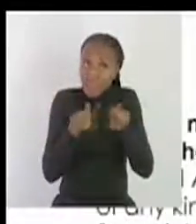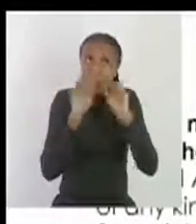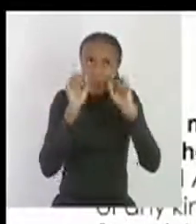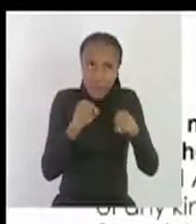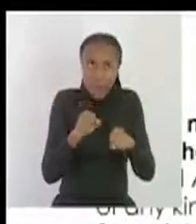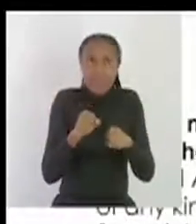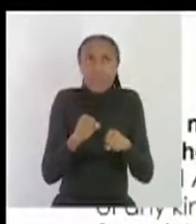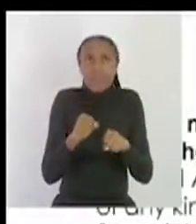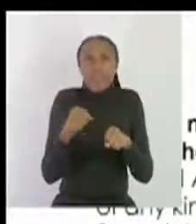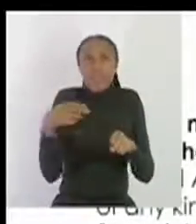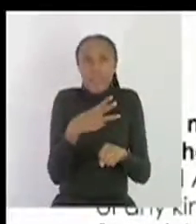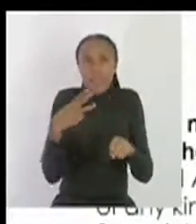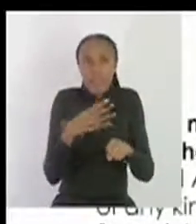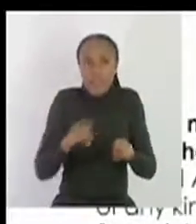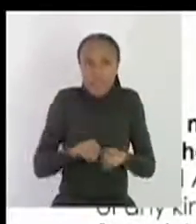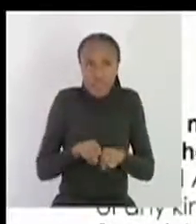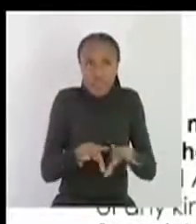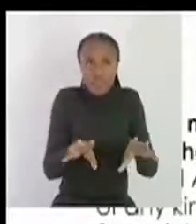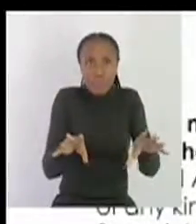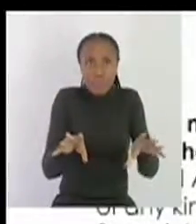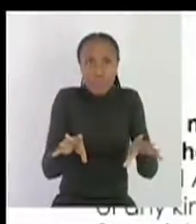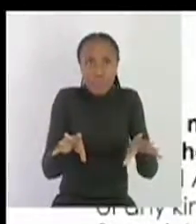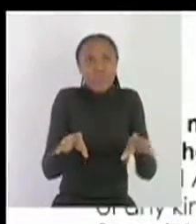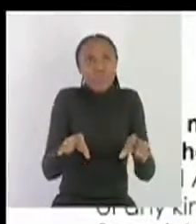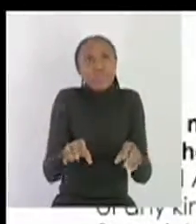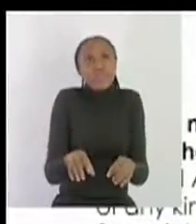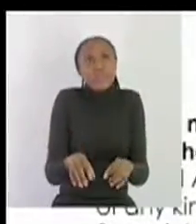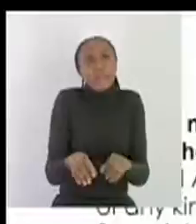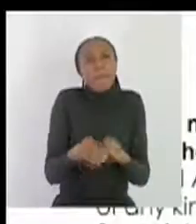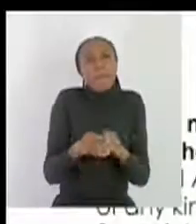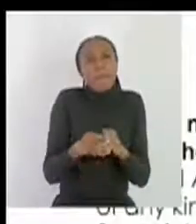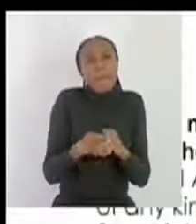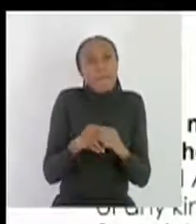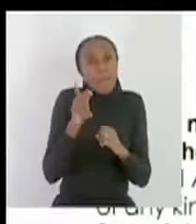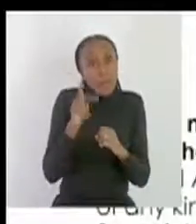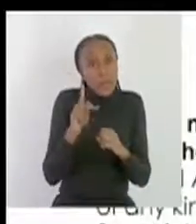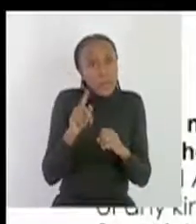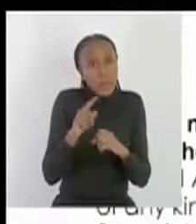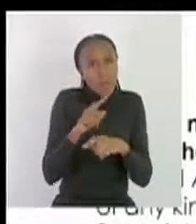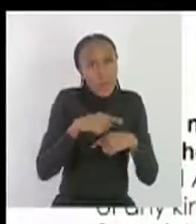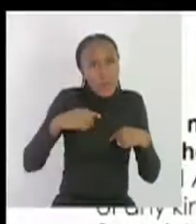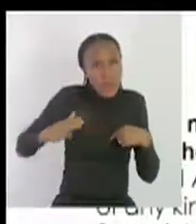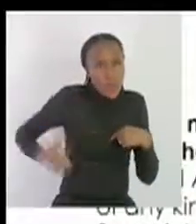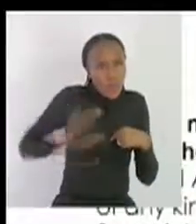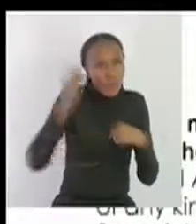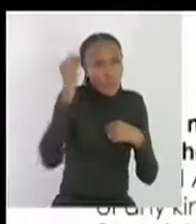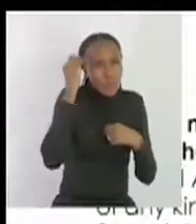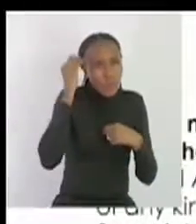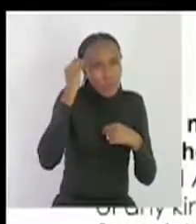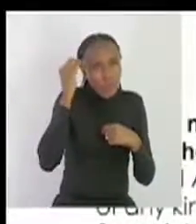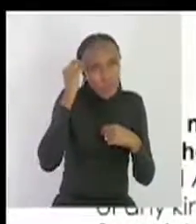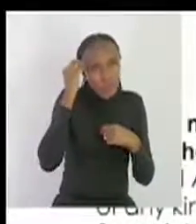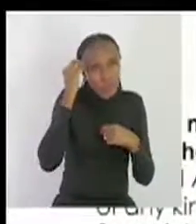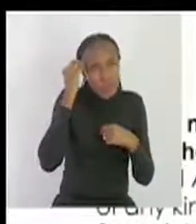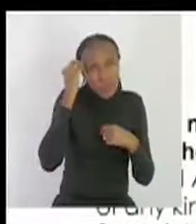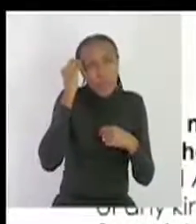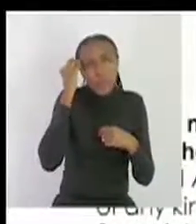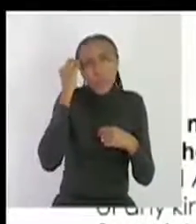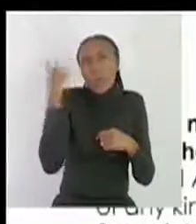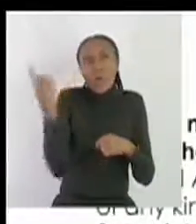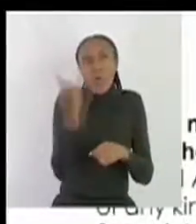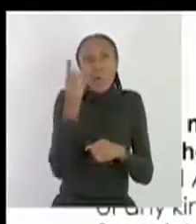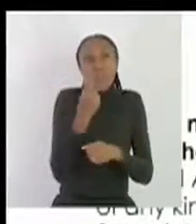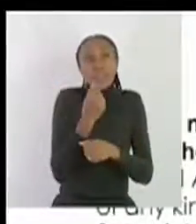and then the second last thing that we need to know in today's lesson it says that we must be able to explain that there is no cure yet for